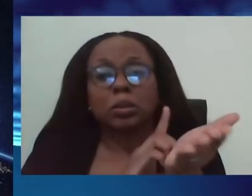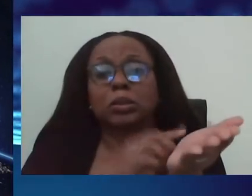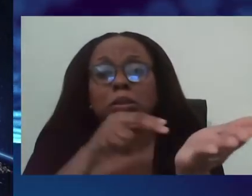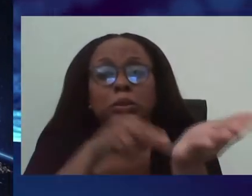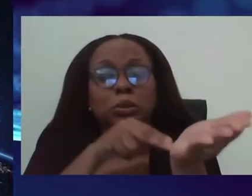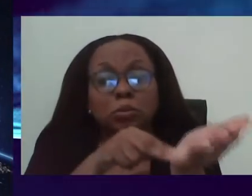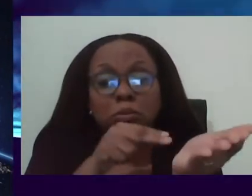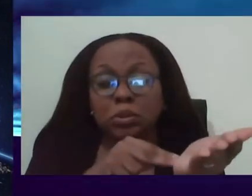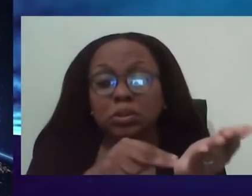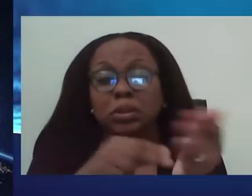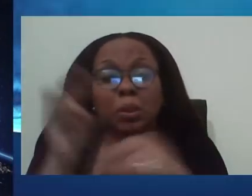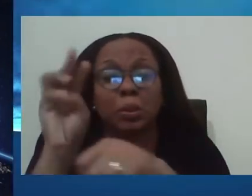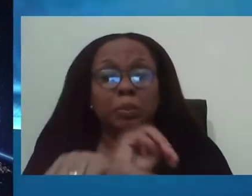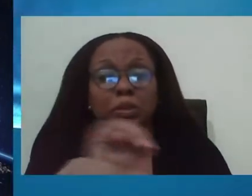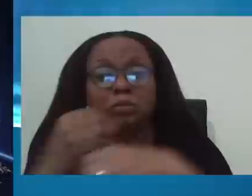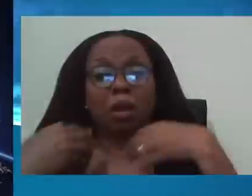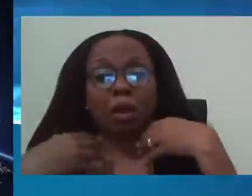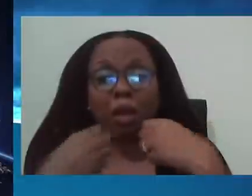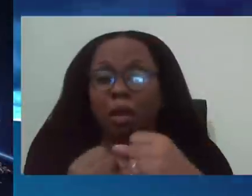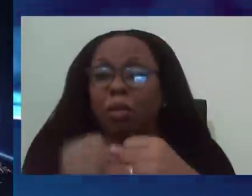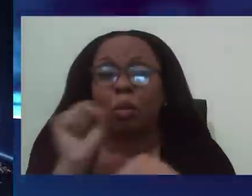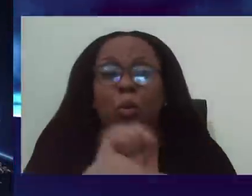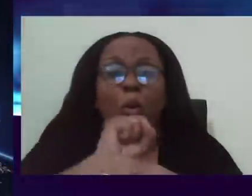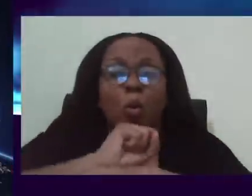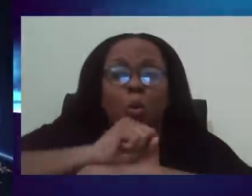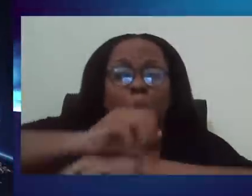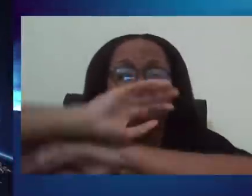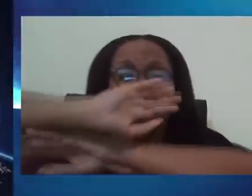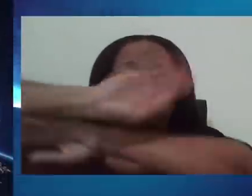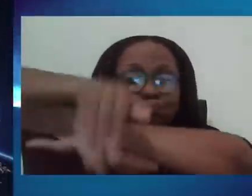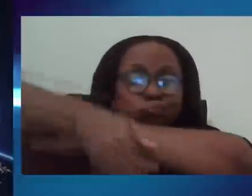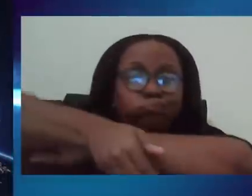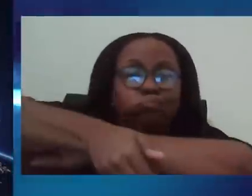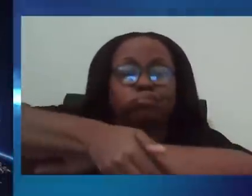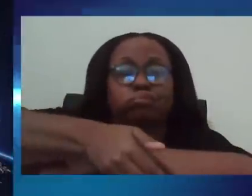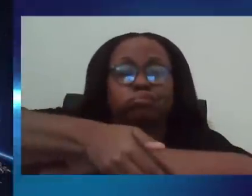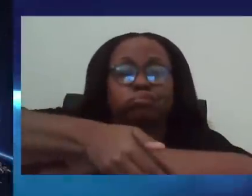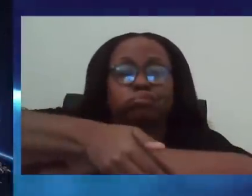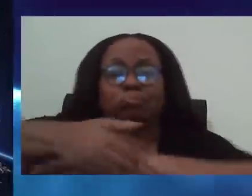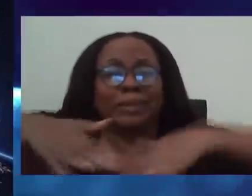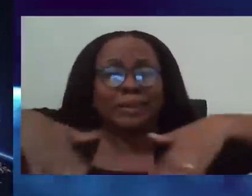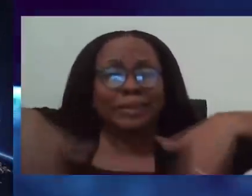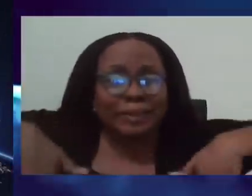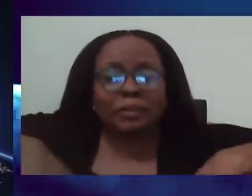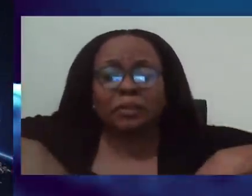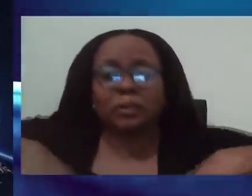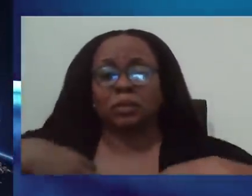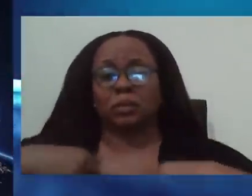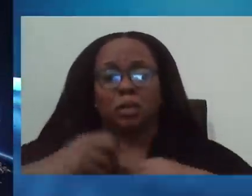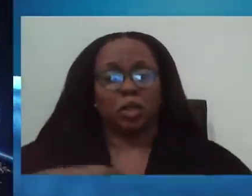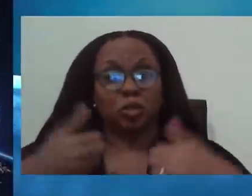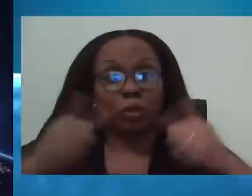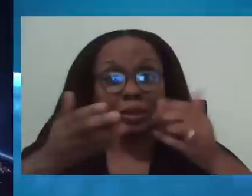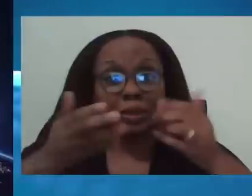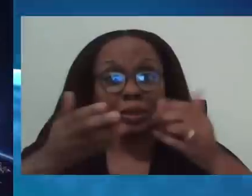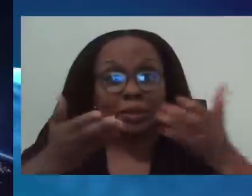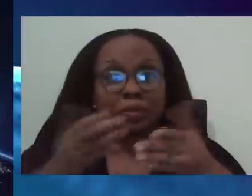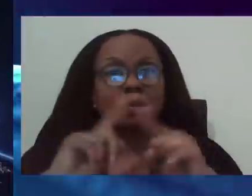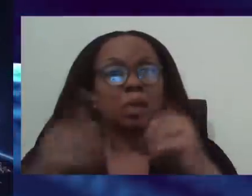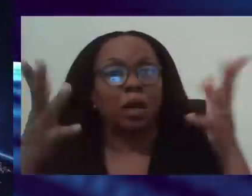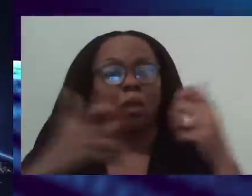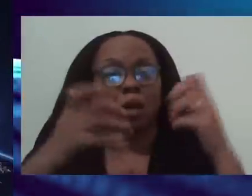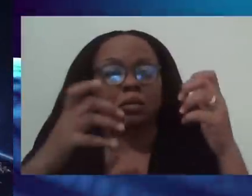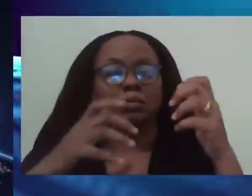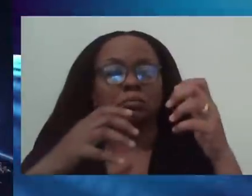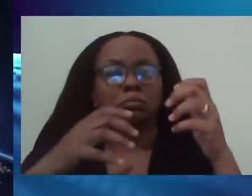plug on and, and do very, very late hours. And, and continue to try to serve the people of Barbados. But I want to give you an overview